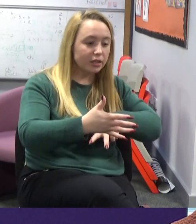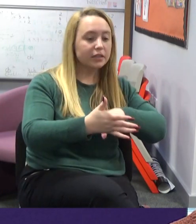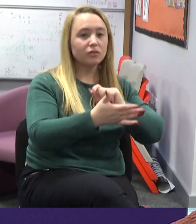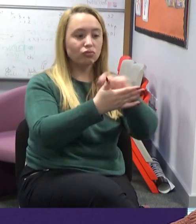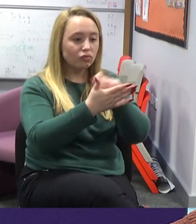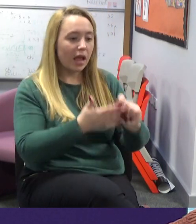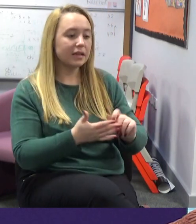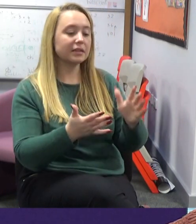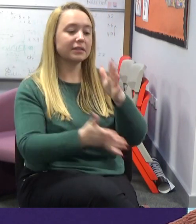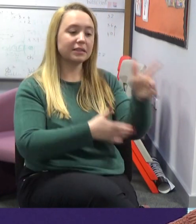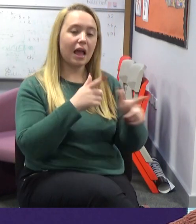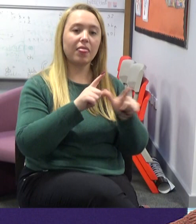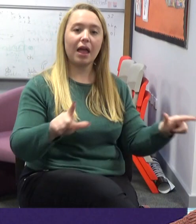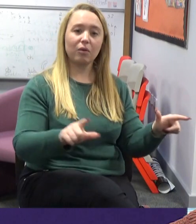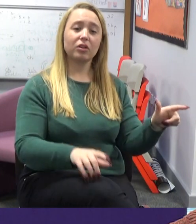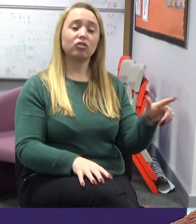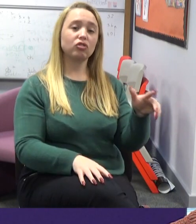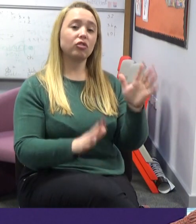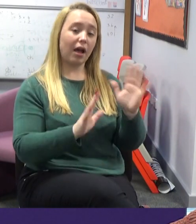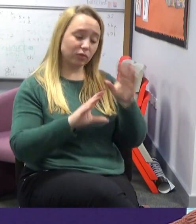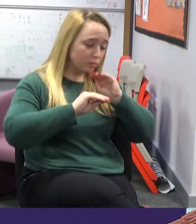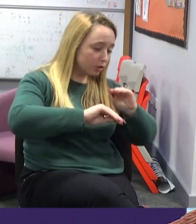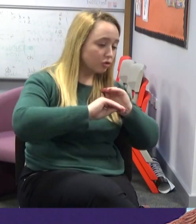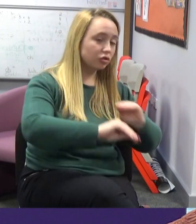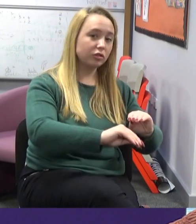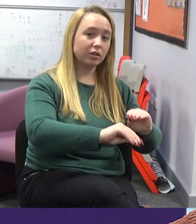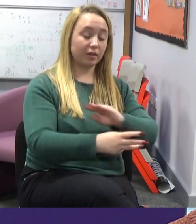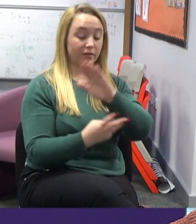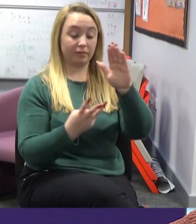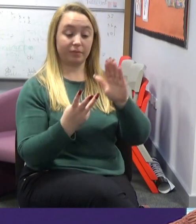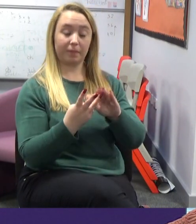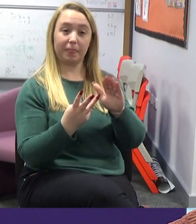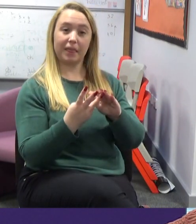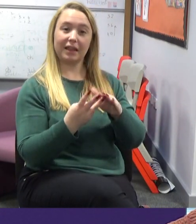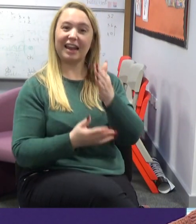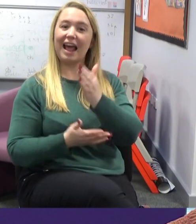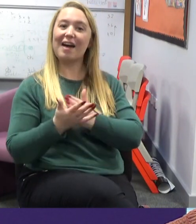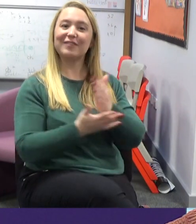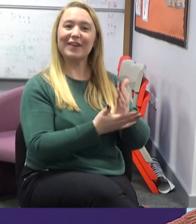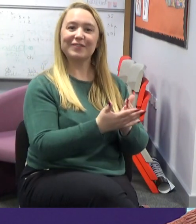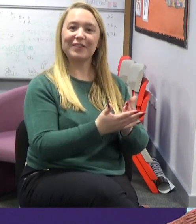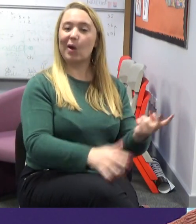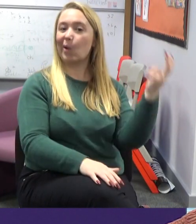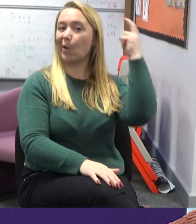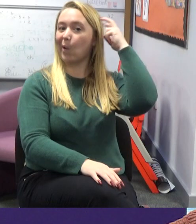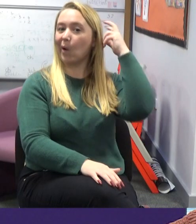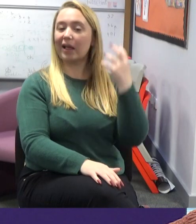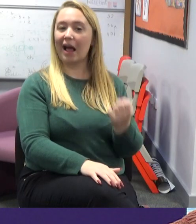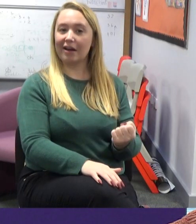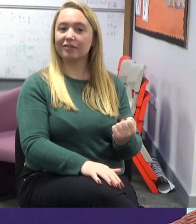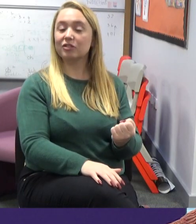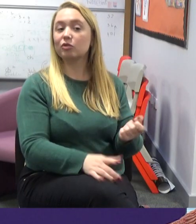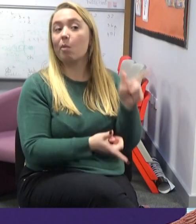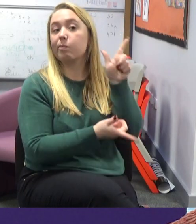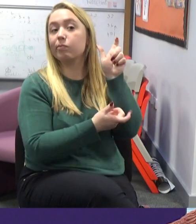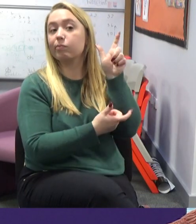you know teach her how to read and write and things as well and then another one of the children is a mixture